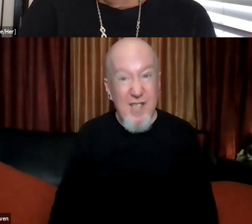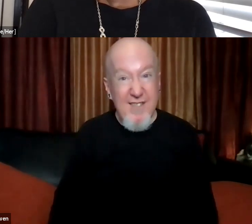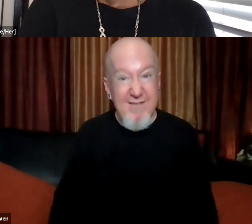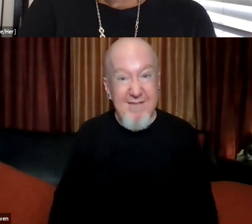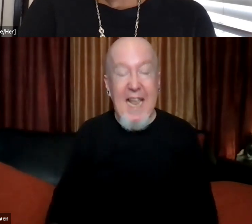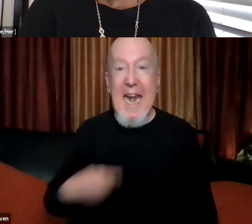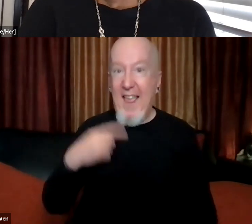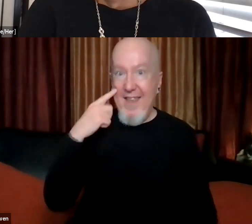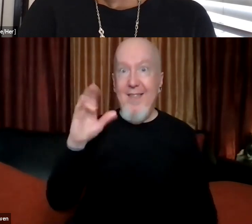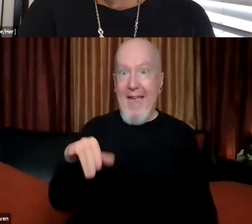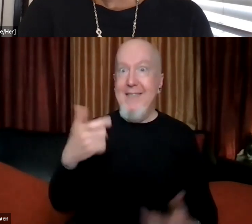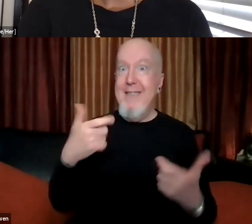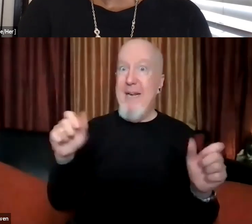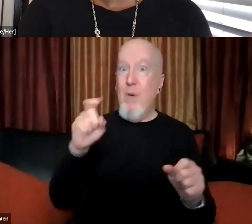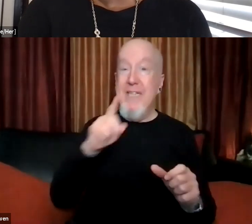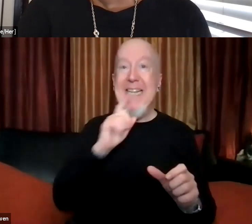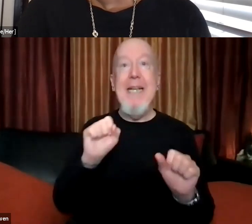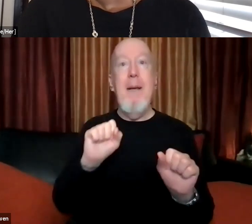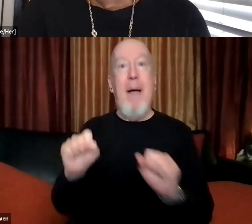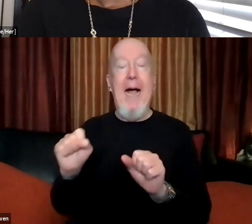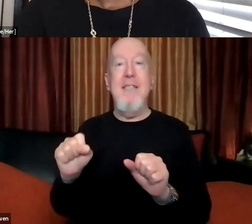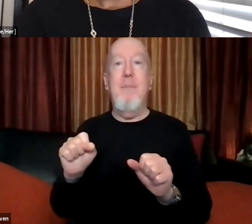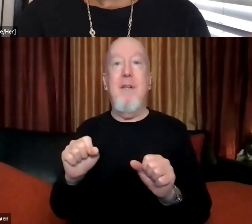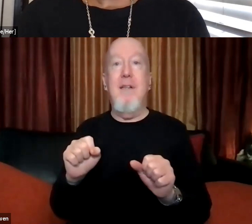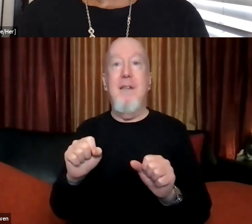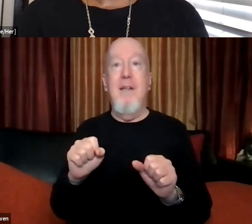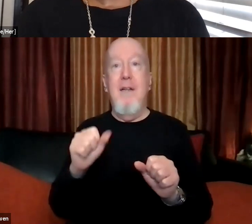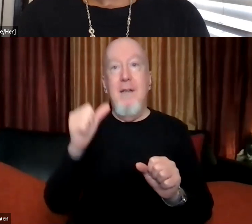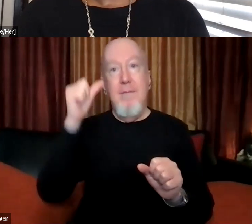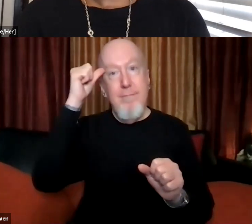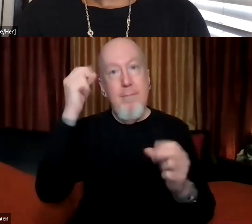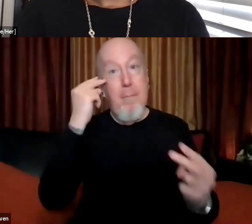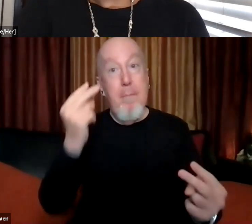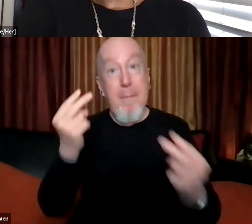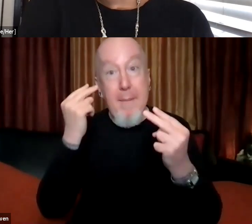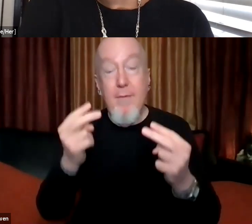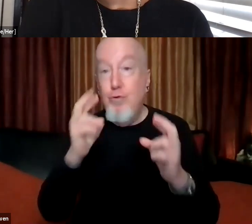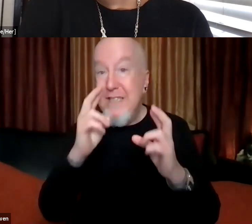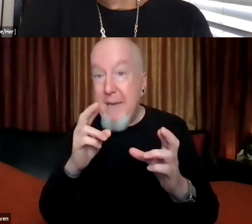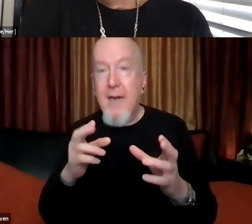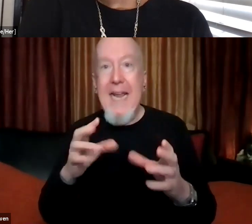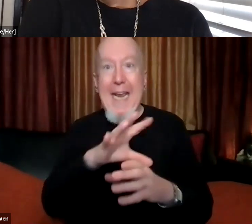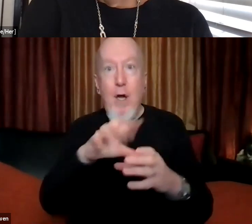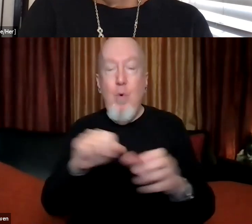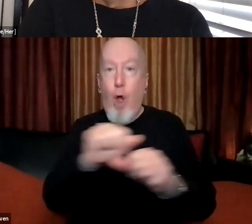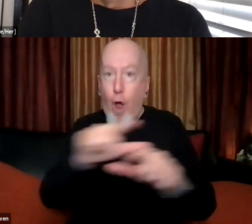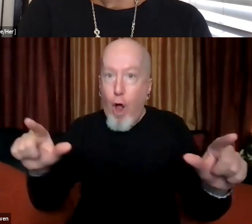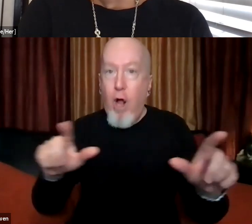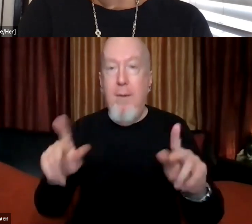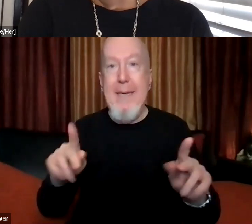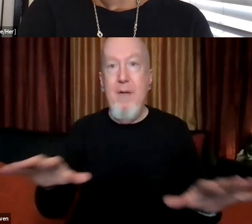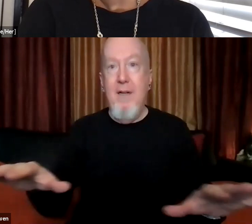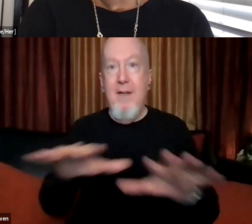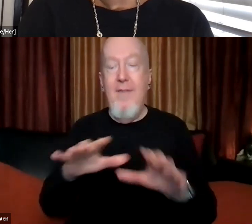question at hand, right? Is it possible to have an all-inclusive representation, um, where people feel that their contributions